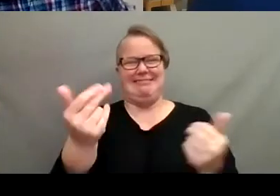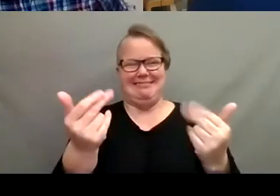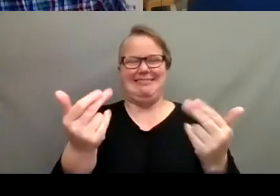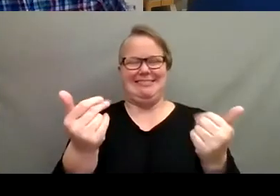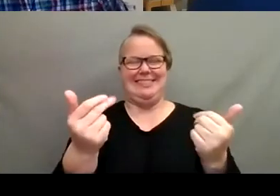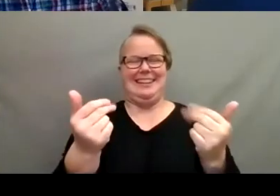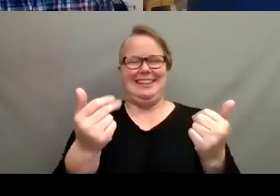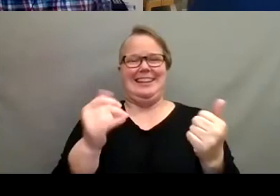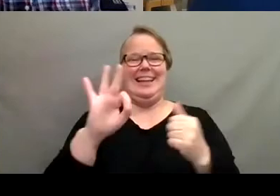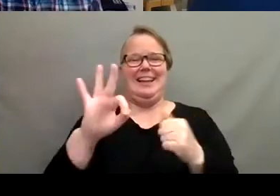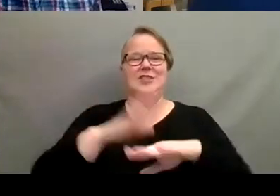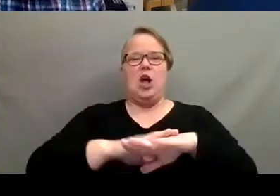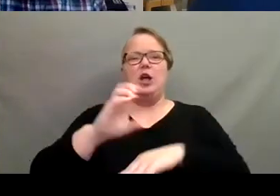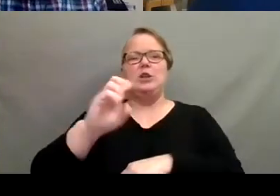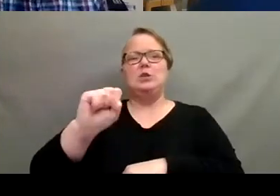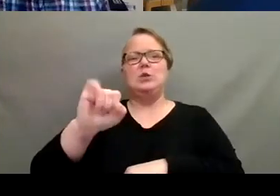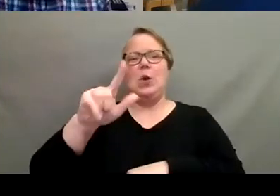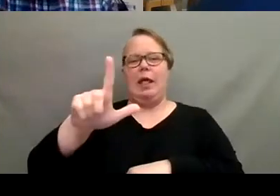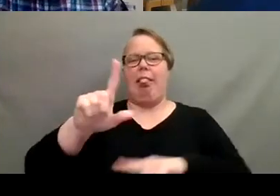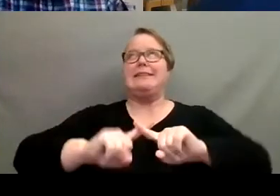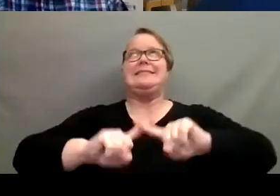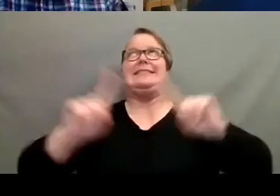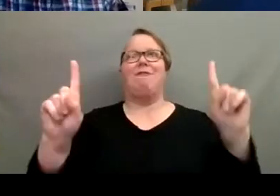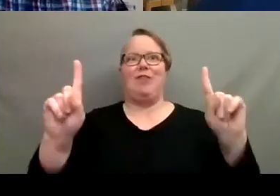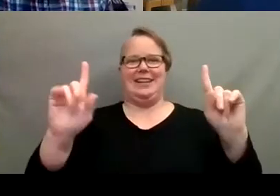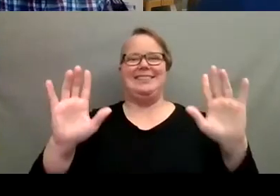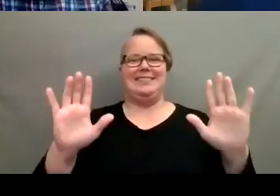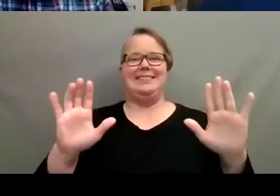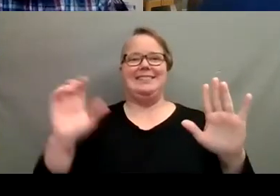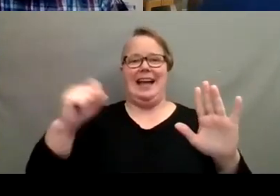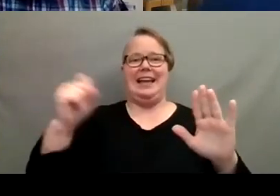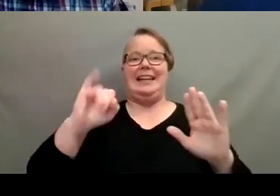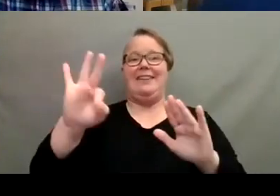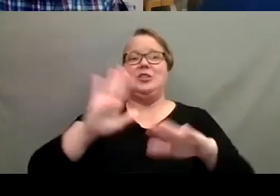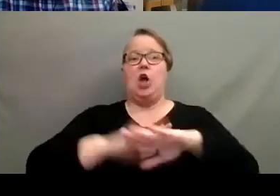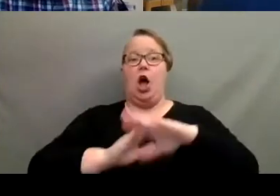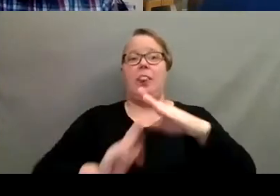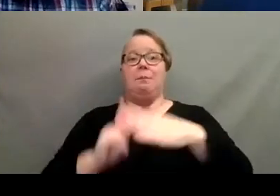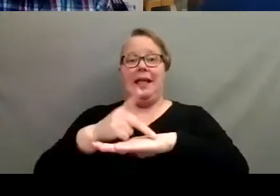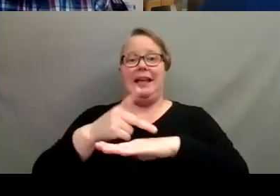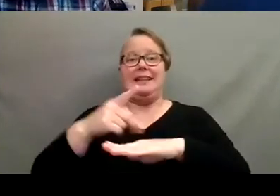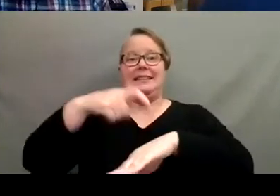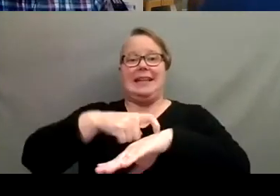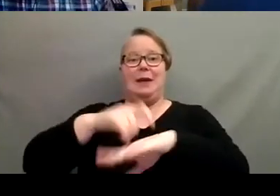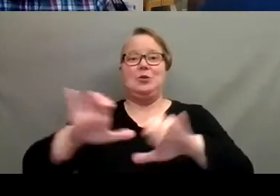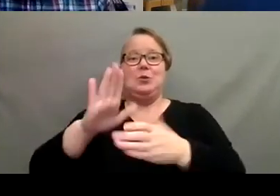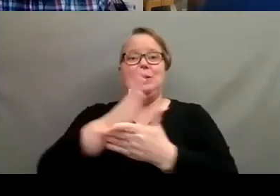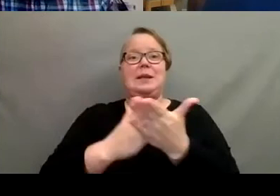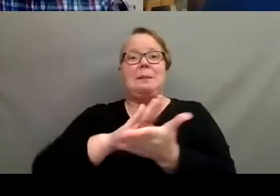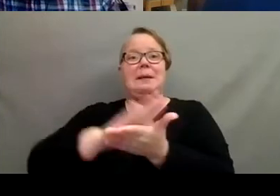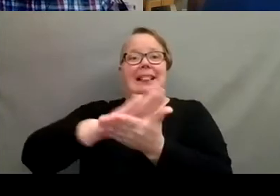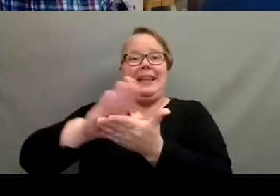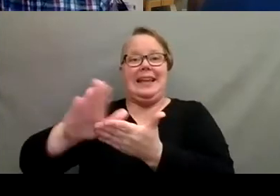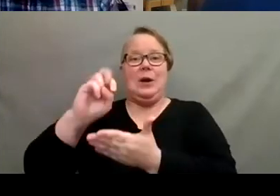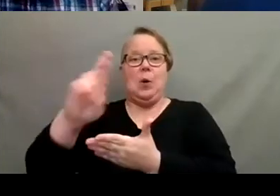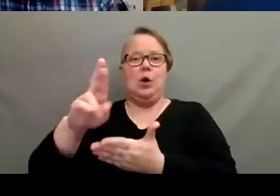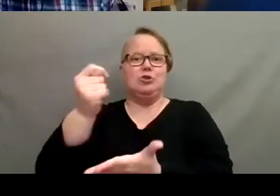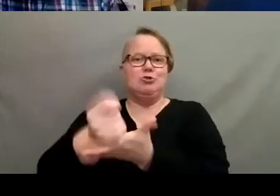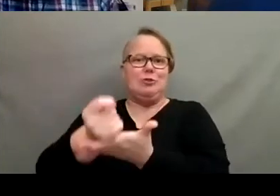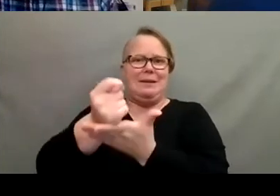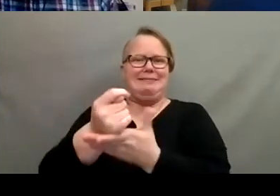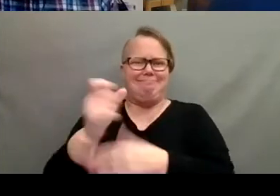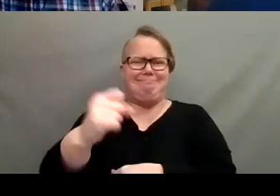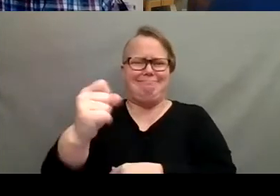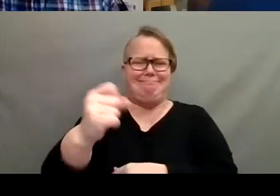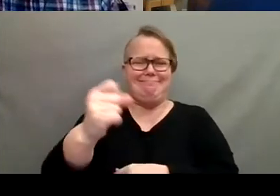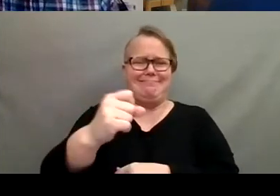If it's on the soil, that's something else. Yeah. If it's on your plants, it's time to do some cleaning or, or start doing some treatment. Yeah.